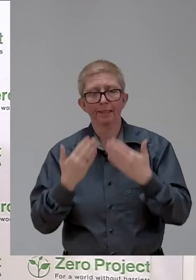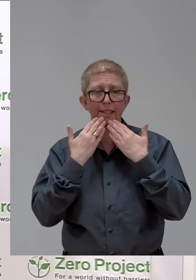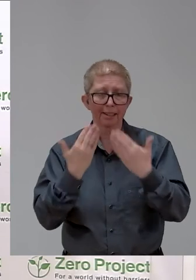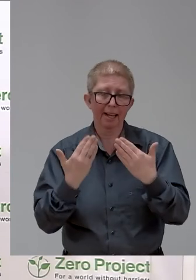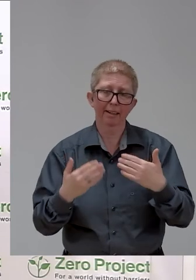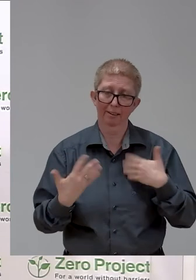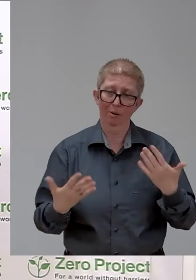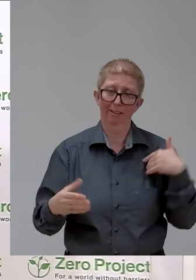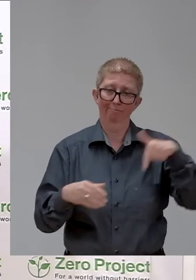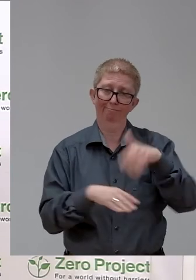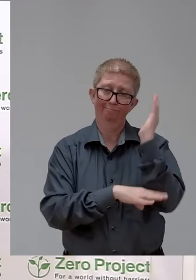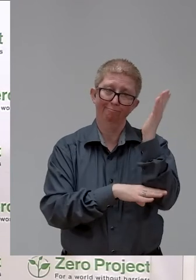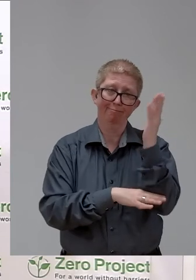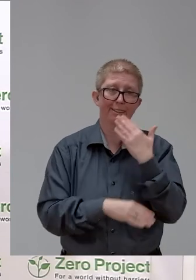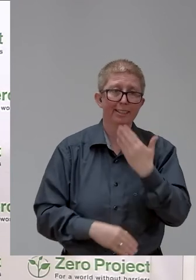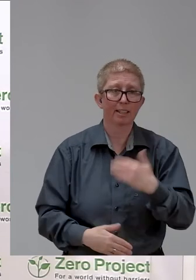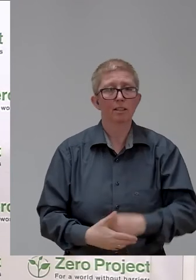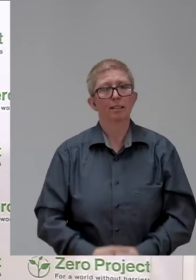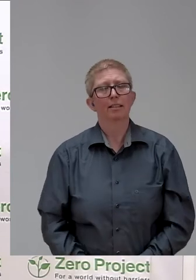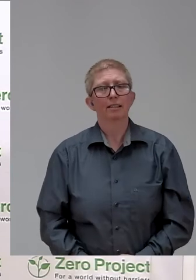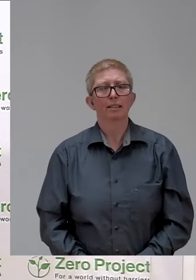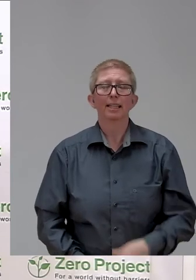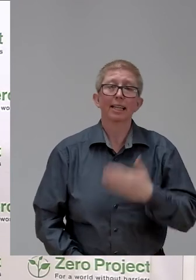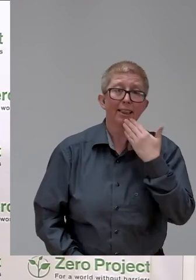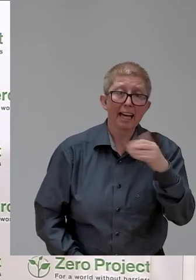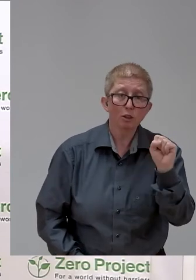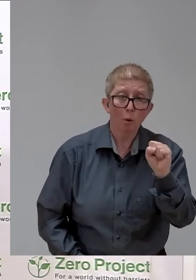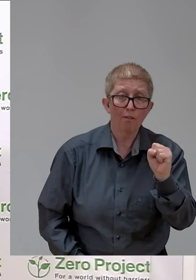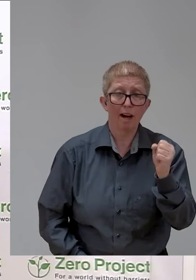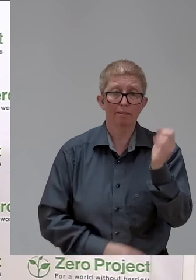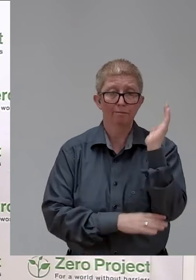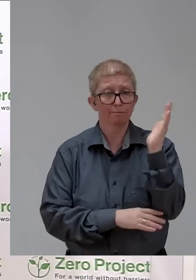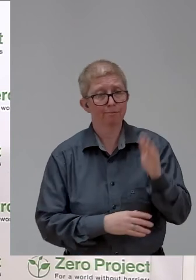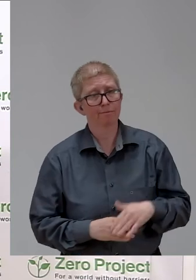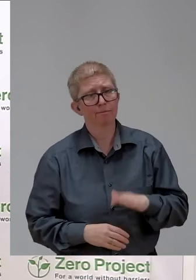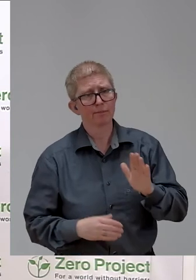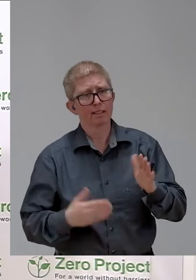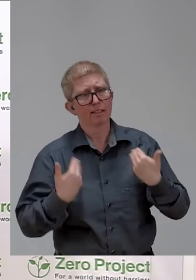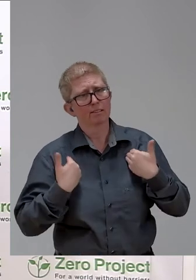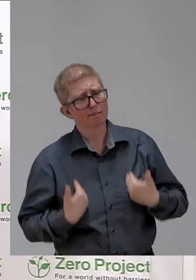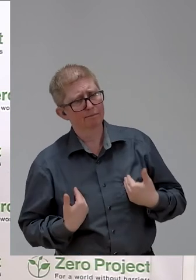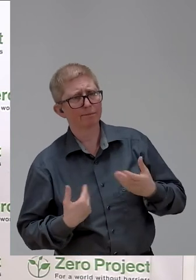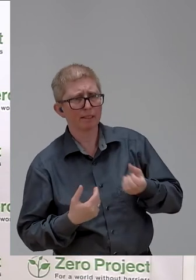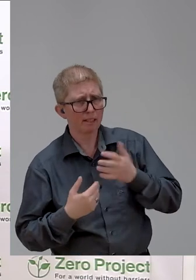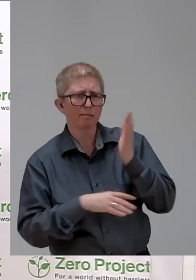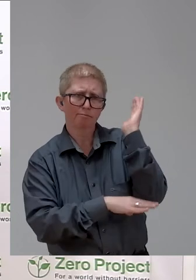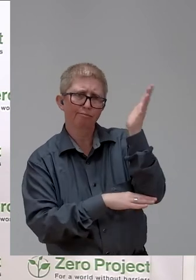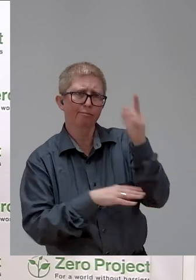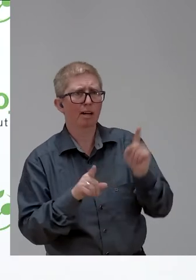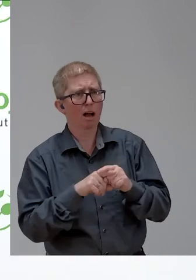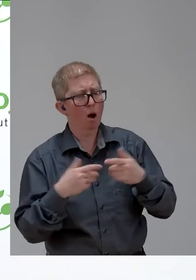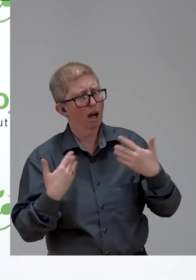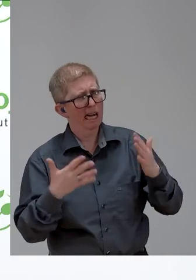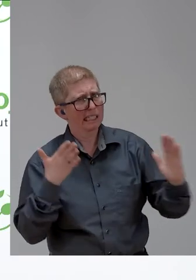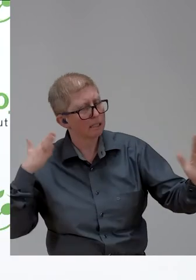Thank you so much, Sophia, for this great speech, your personal words, and also making the challenges and obstacles